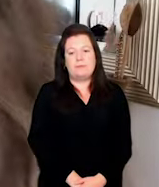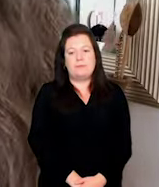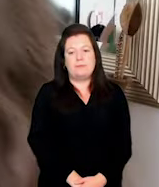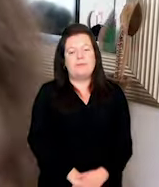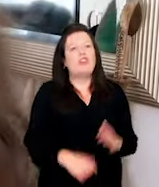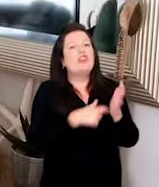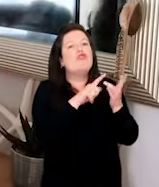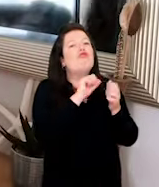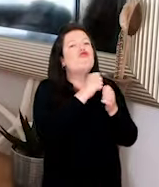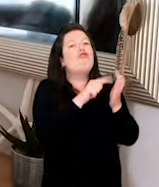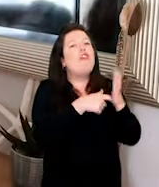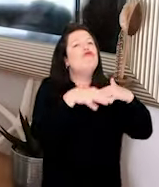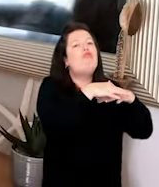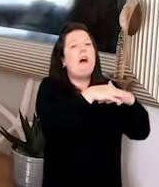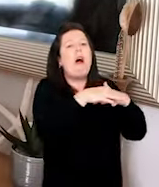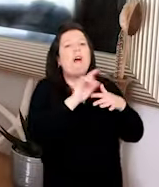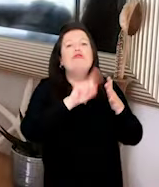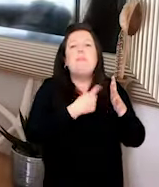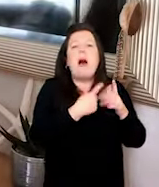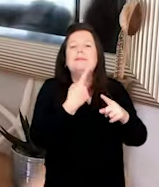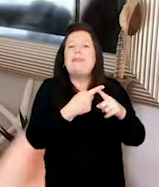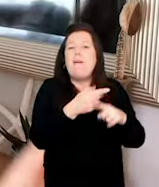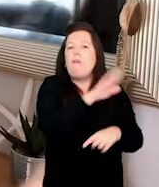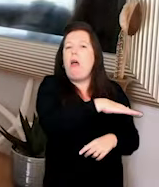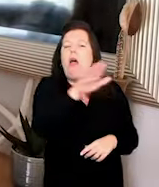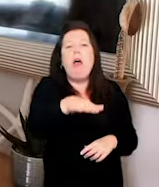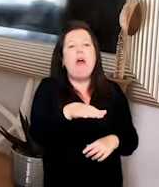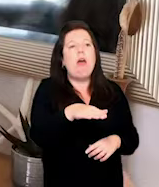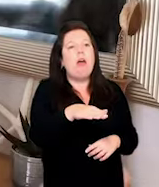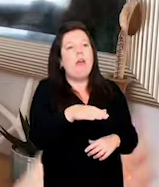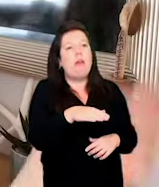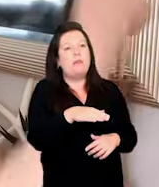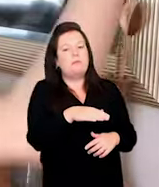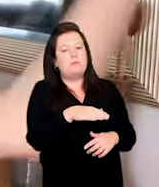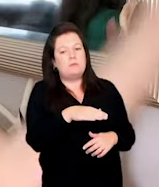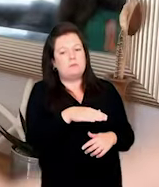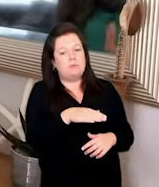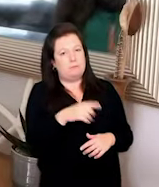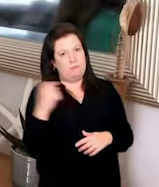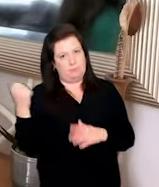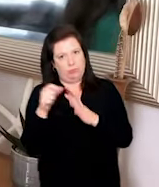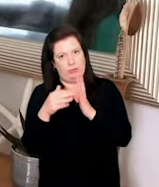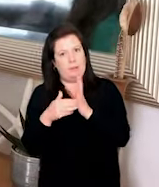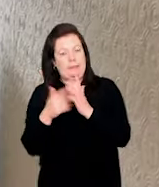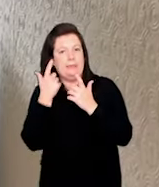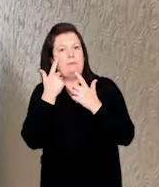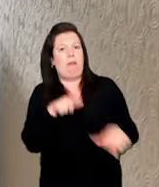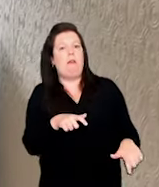Roger? Jemima? Xavier? Look who's come to stay.